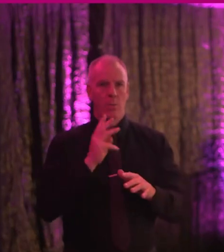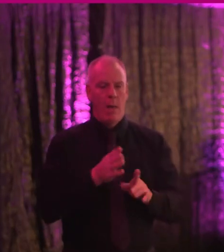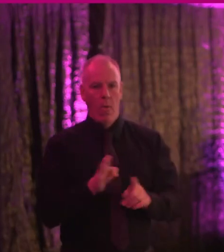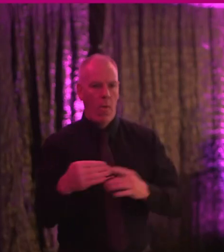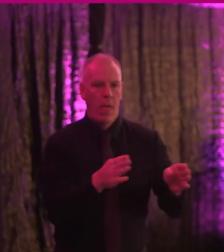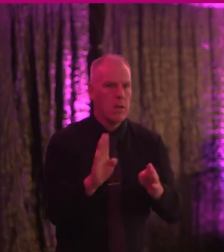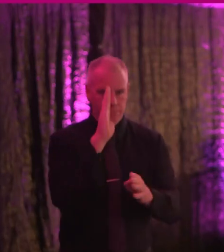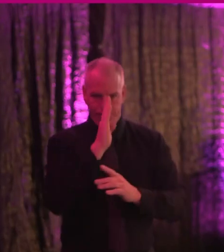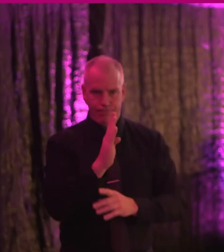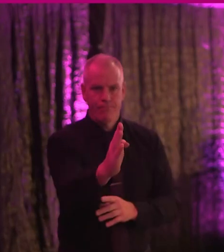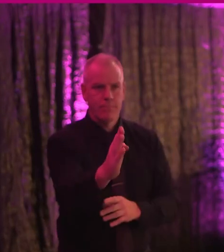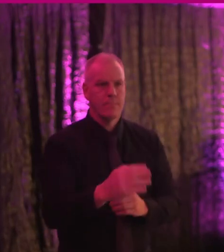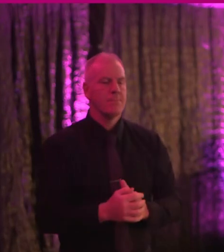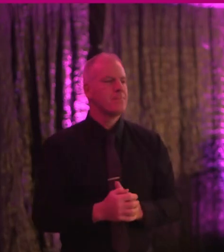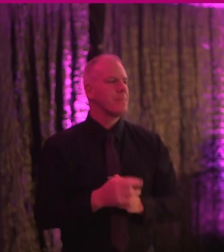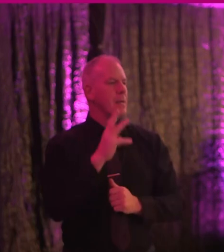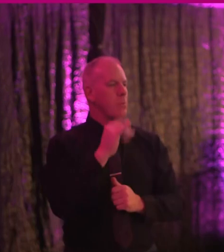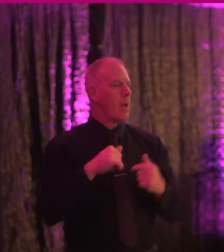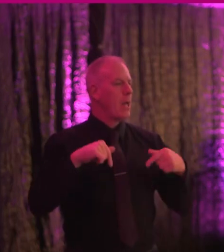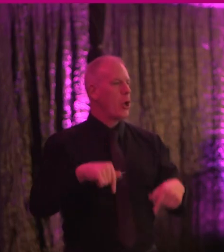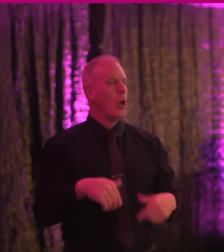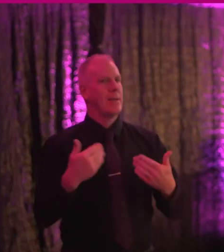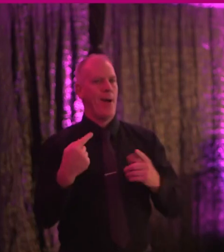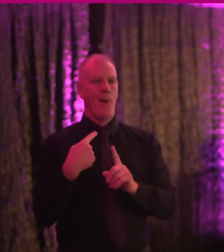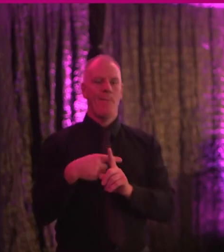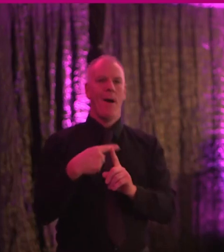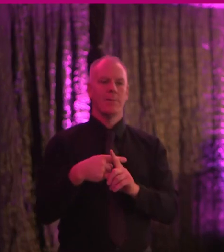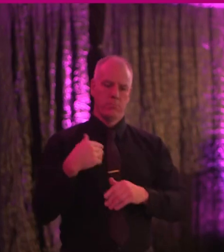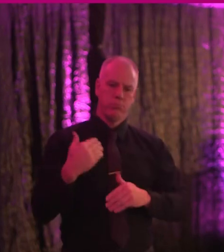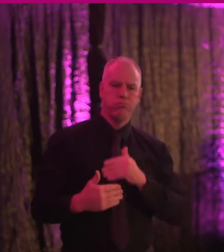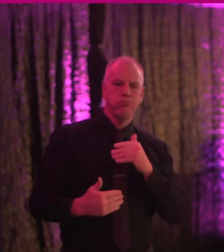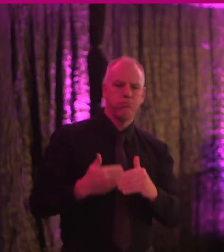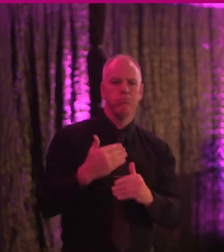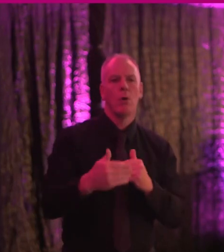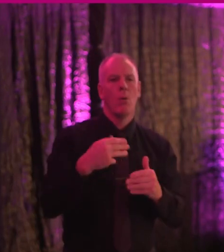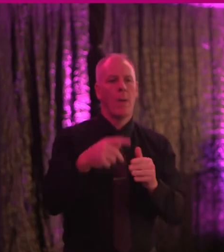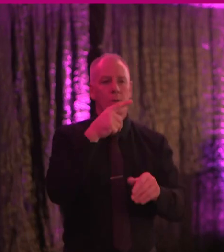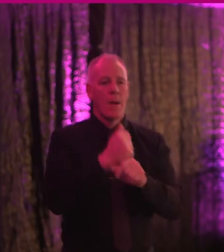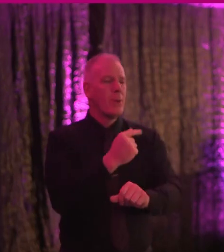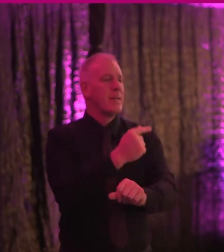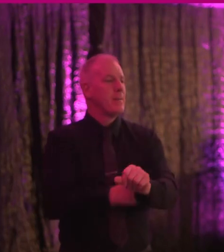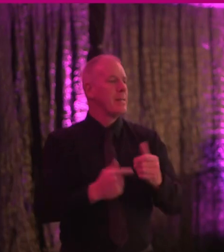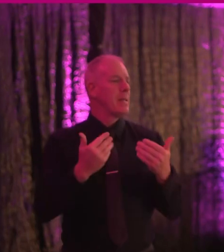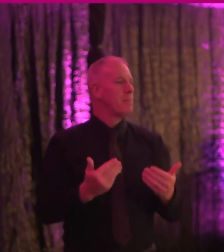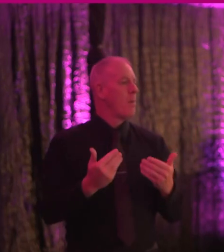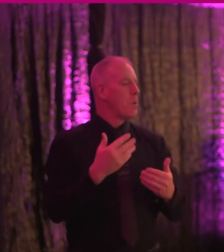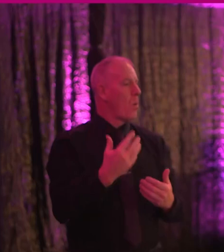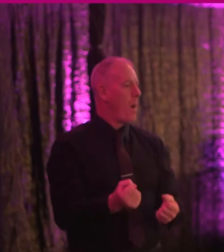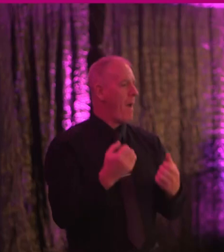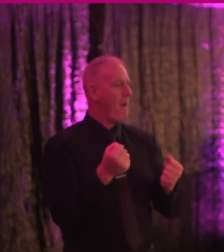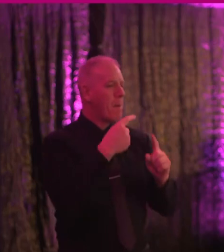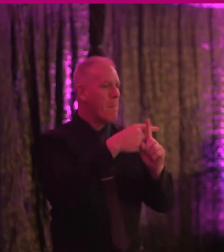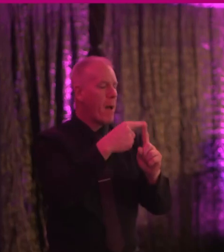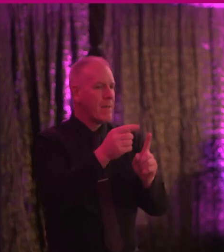And that's why I think, really, we're in a very positive momentum when it comes to disability at this moment in time. There's a real positive